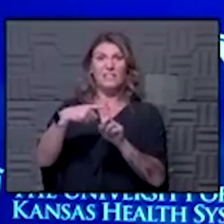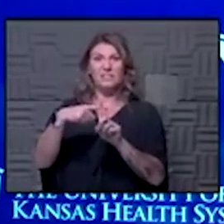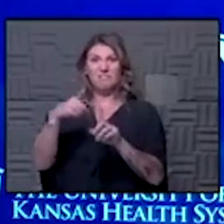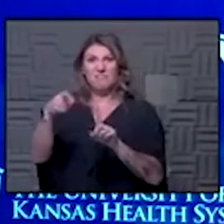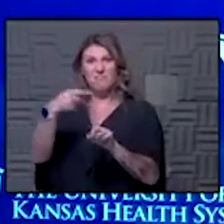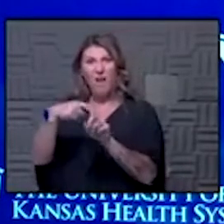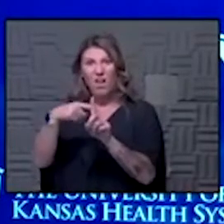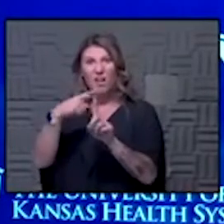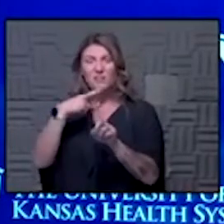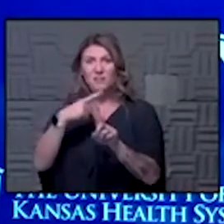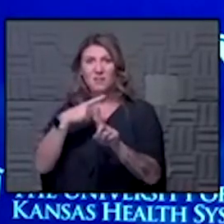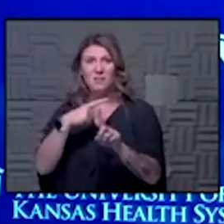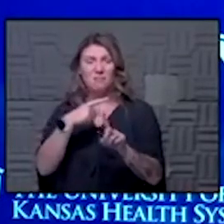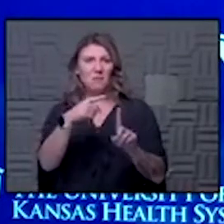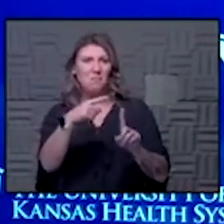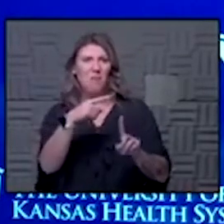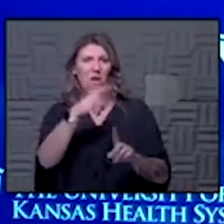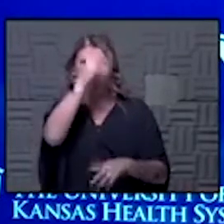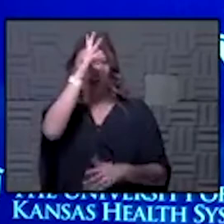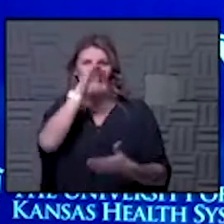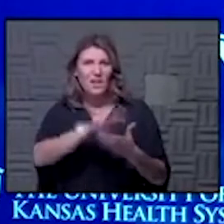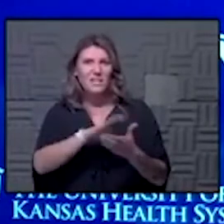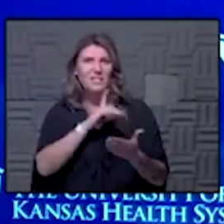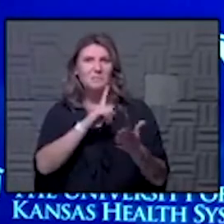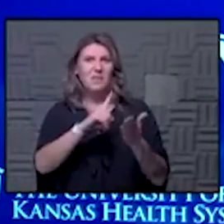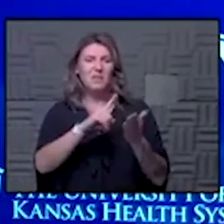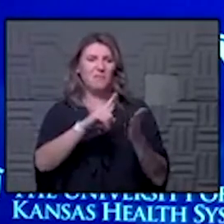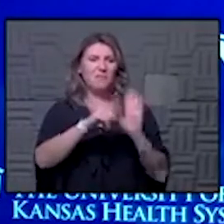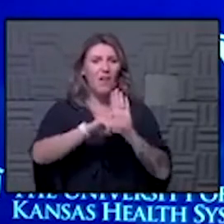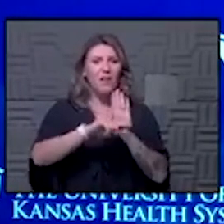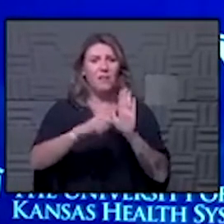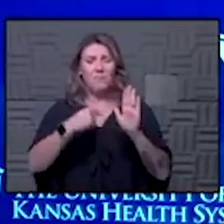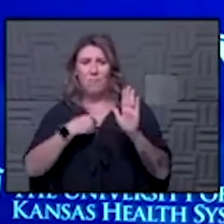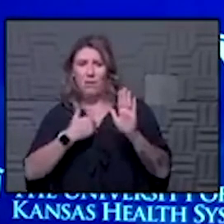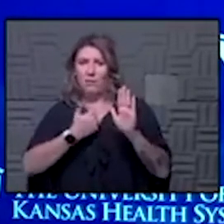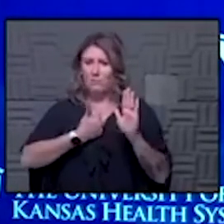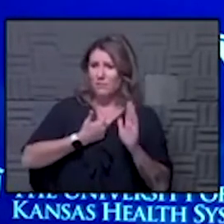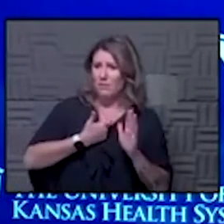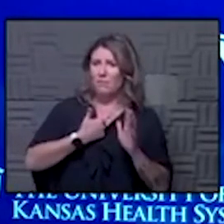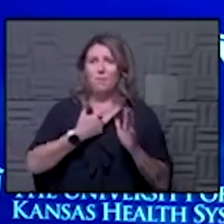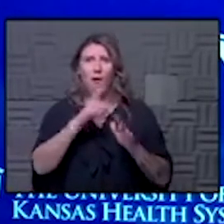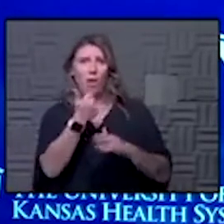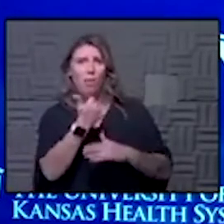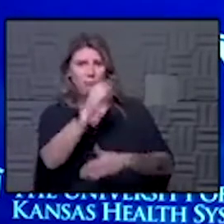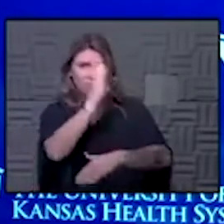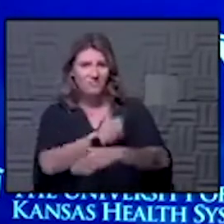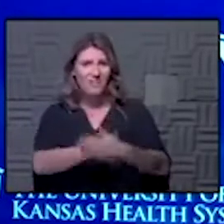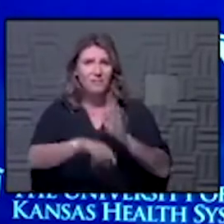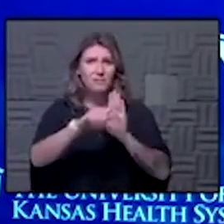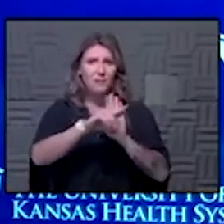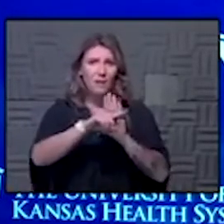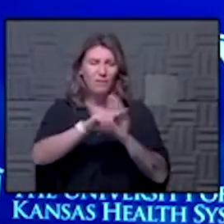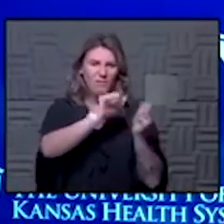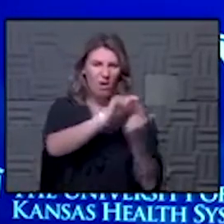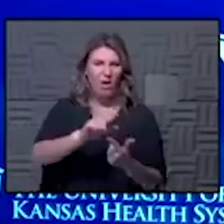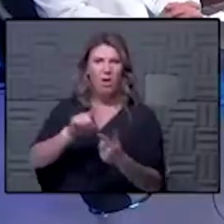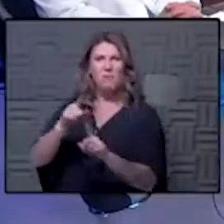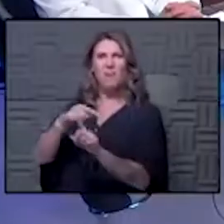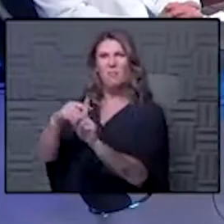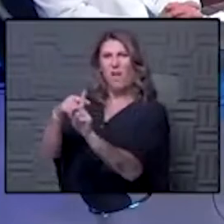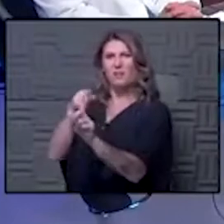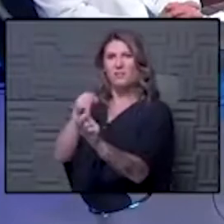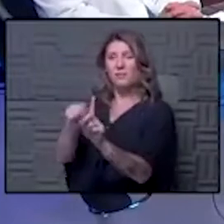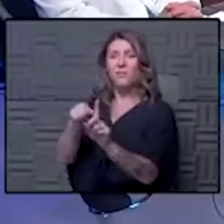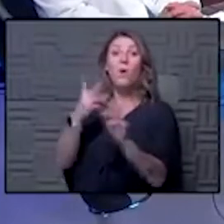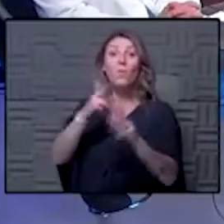me and my other son no symptoms we tested negative when should one be tested okay great it's all about the test